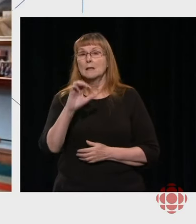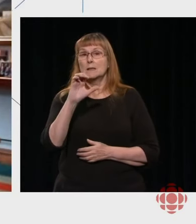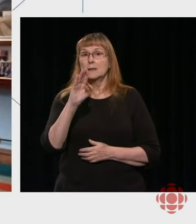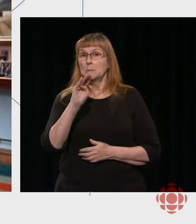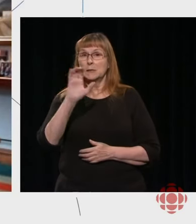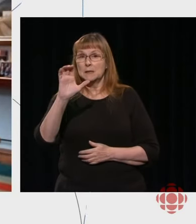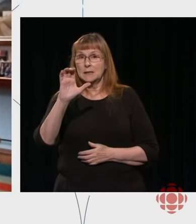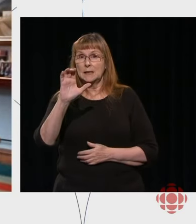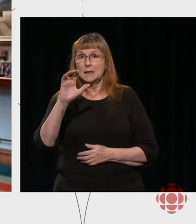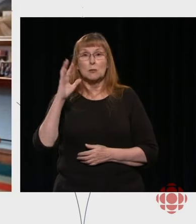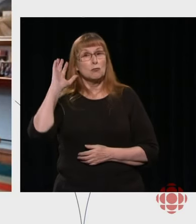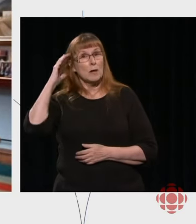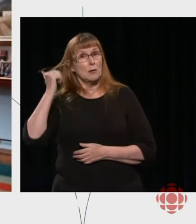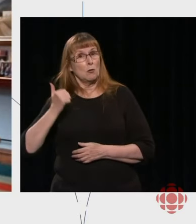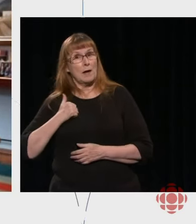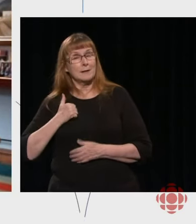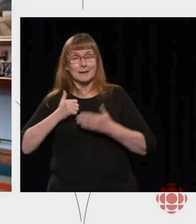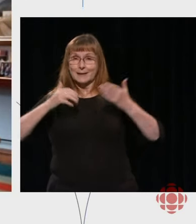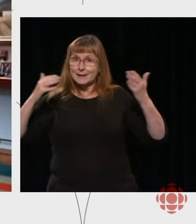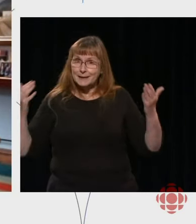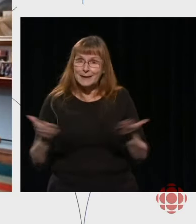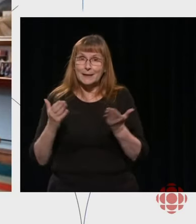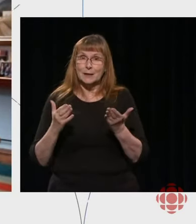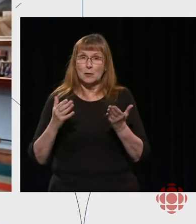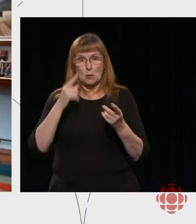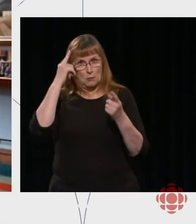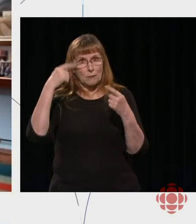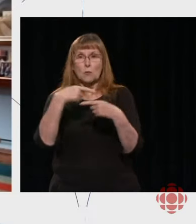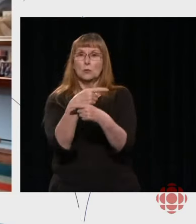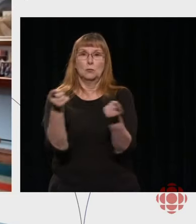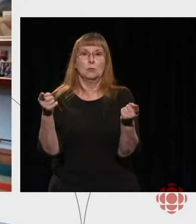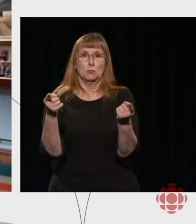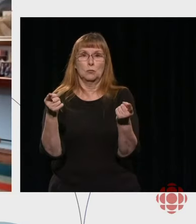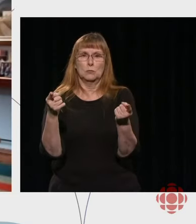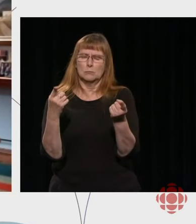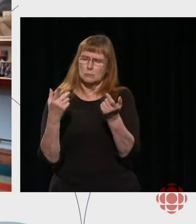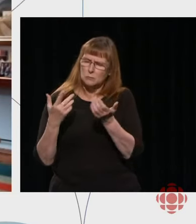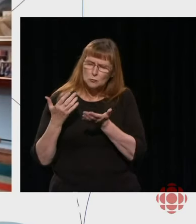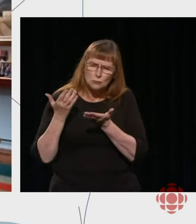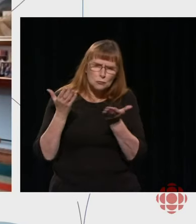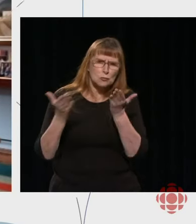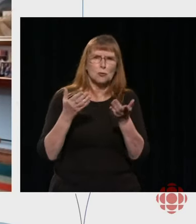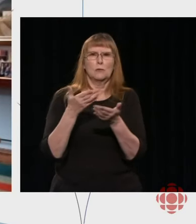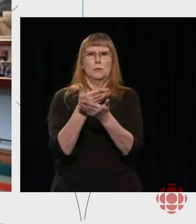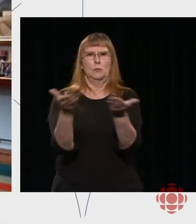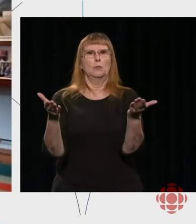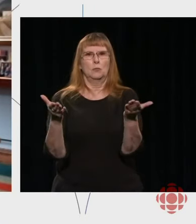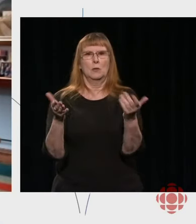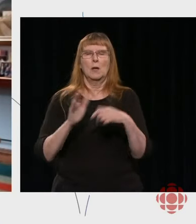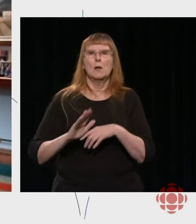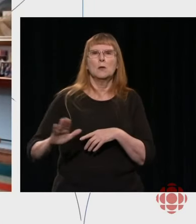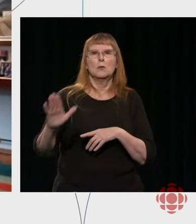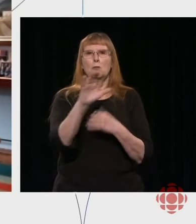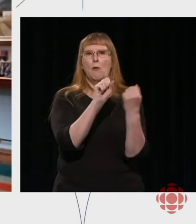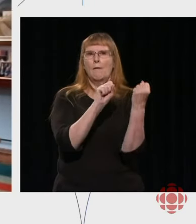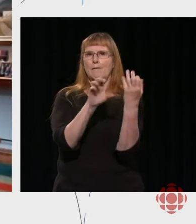exists to serve Canadians. And we greatly appreciate the feedback that we get from our fellow citizens.